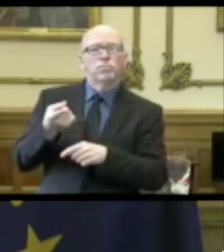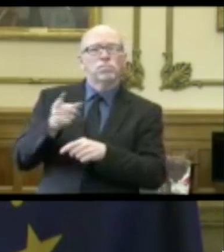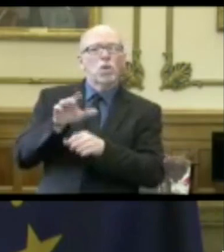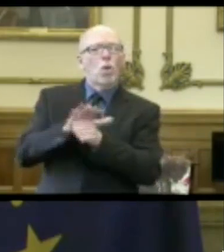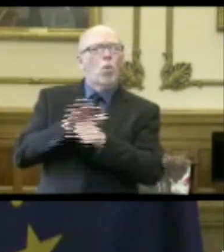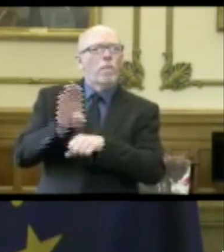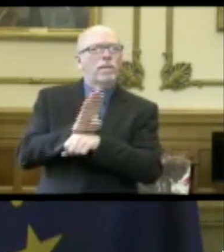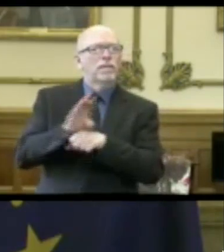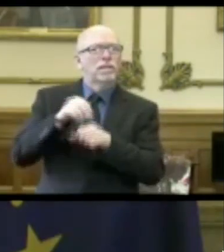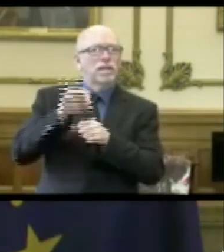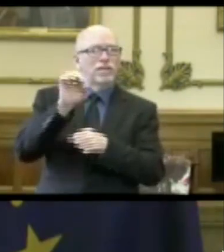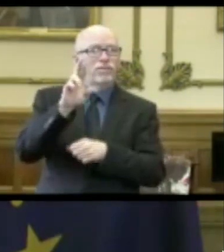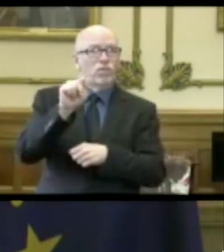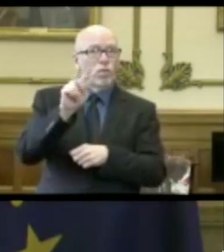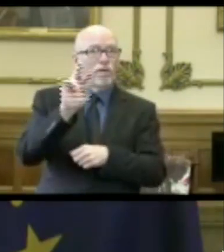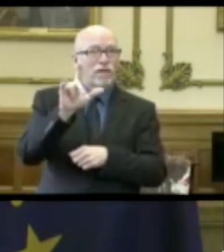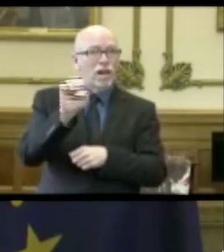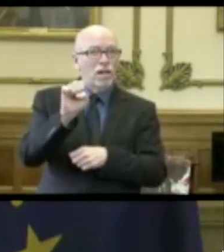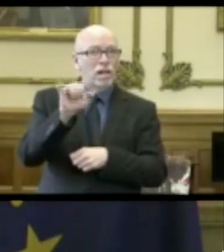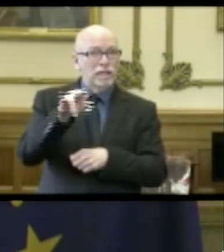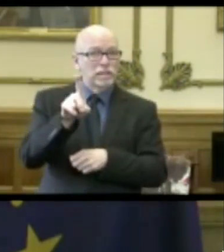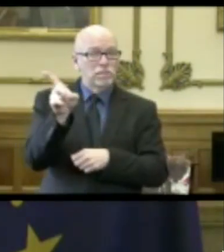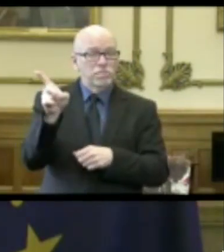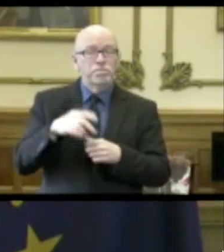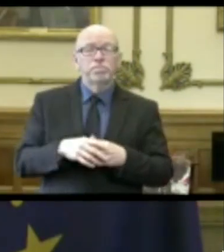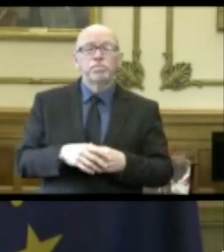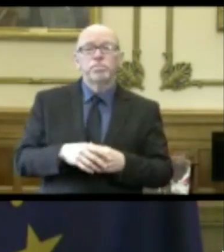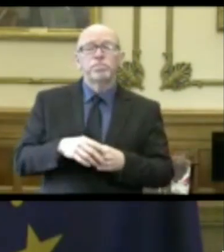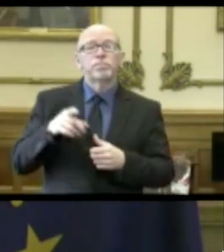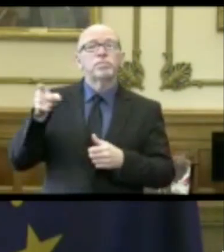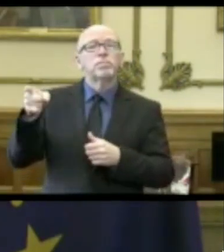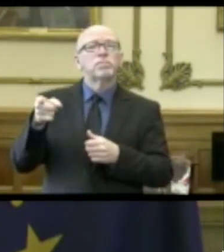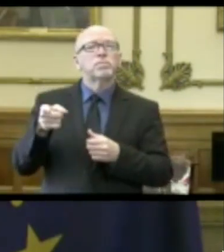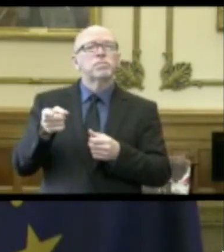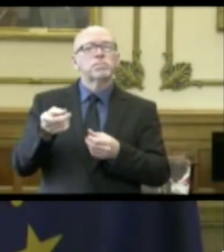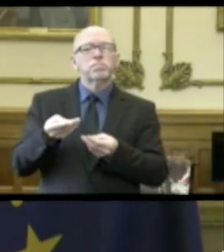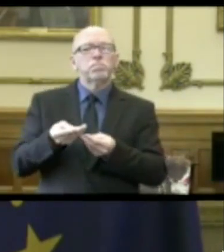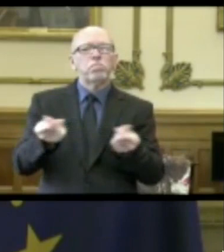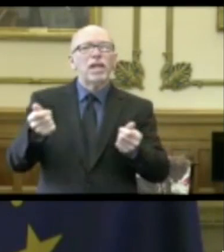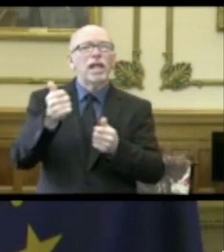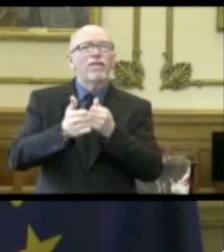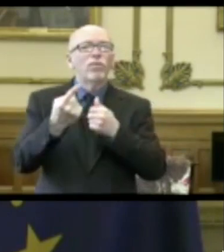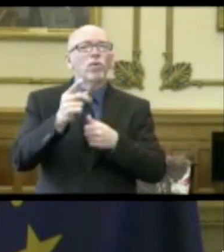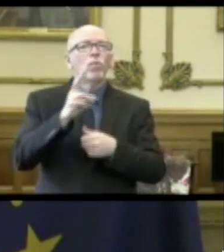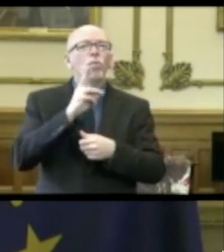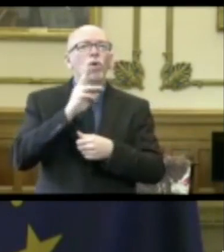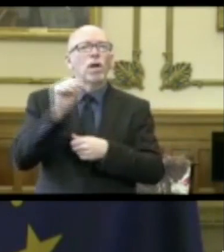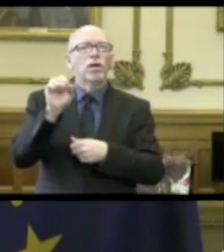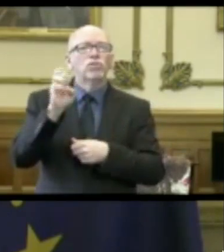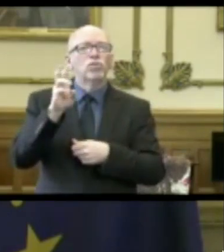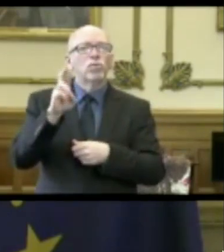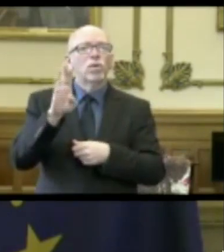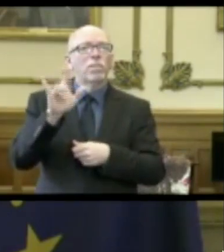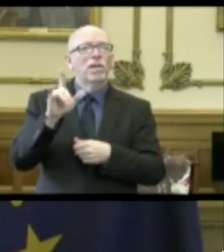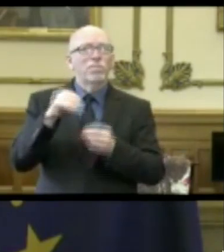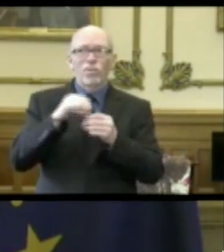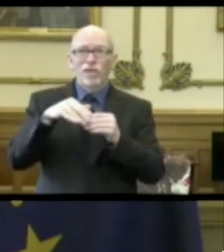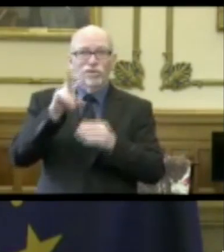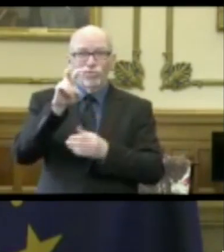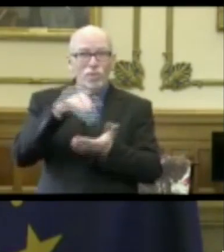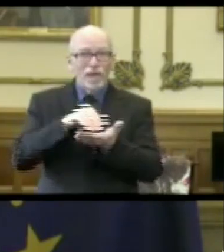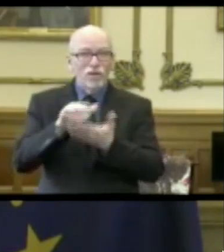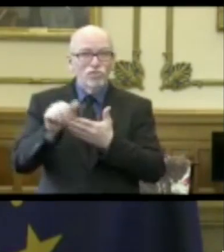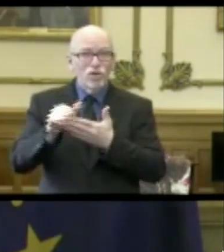business in Fortville, Indiana that paid everyone's water and sewer bills over $200,000,